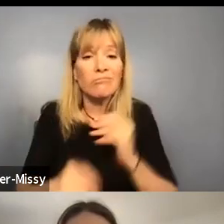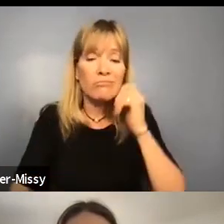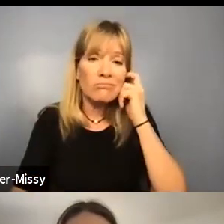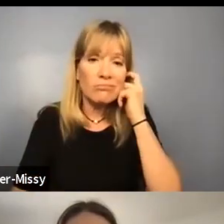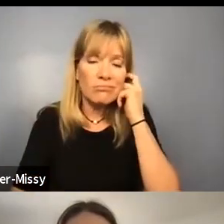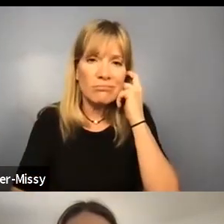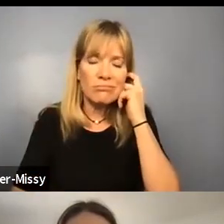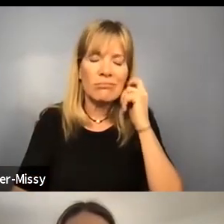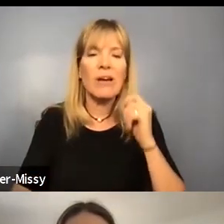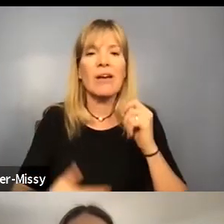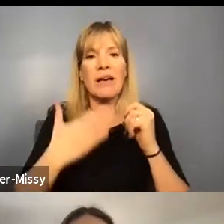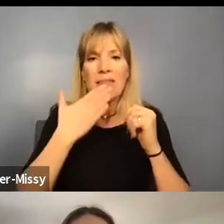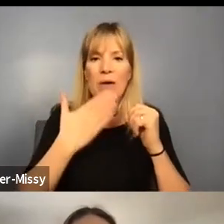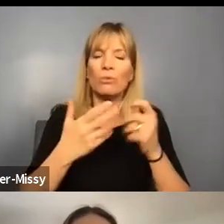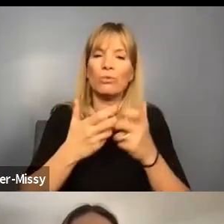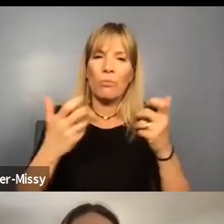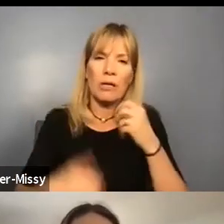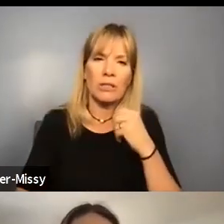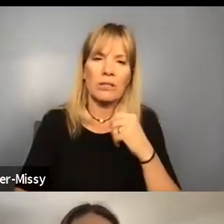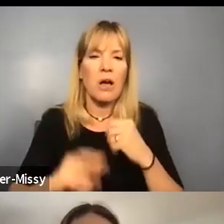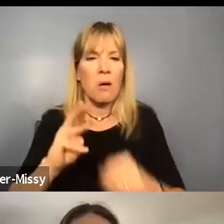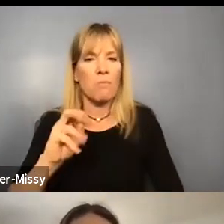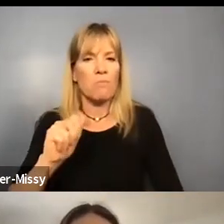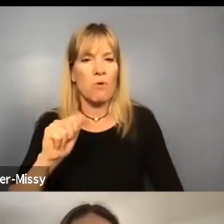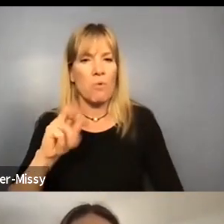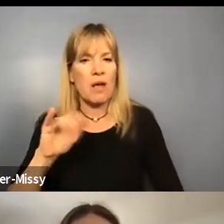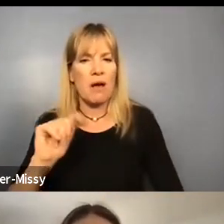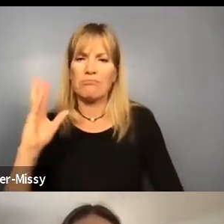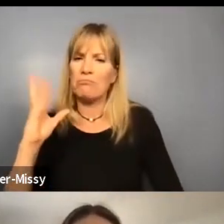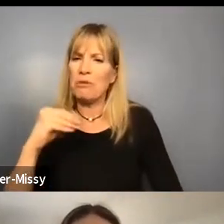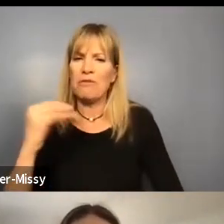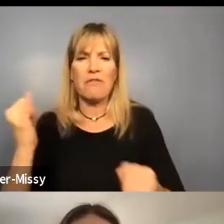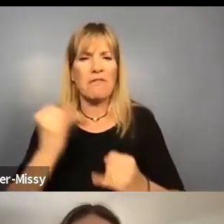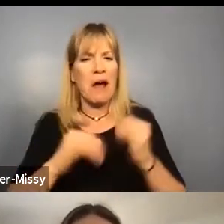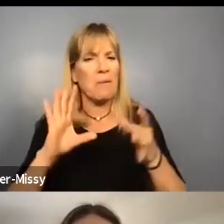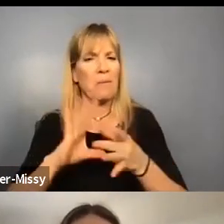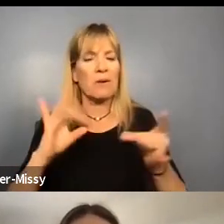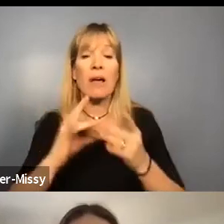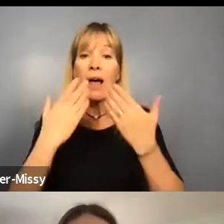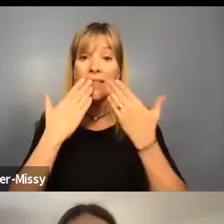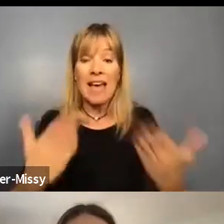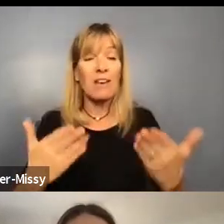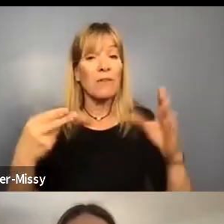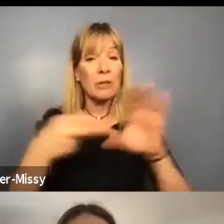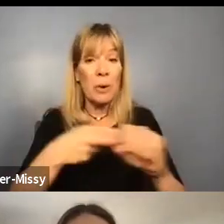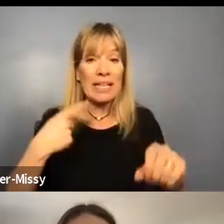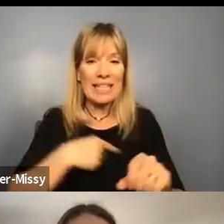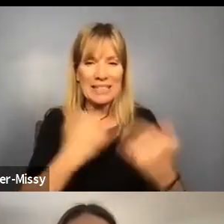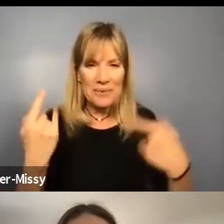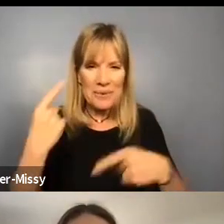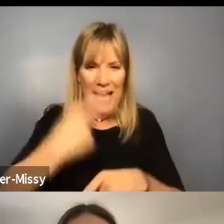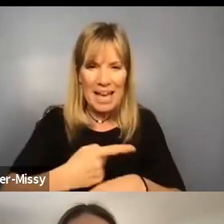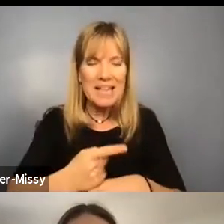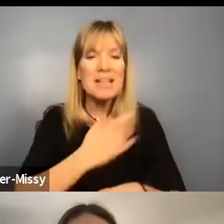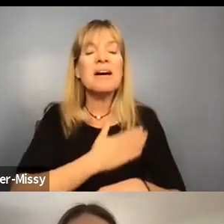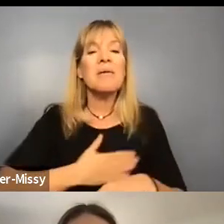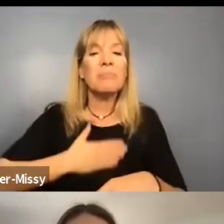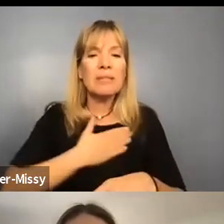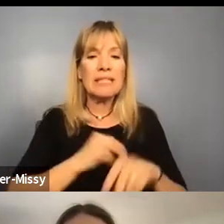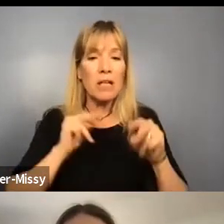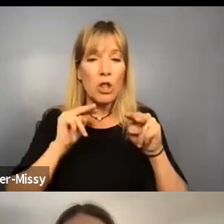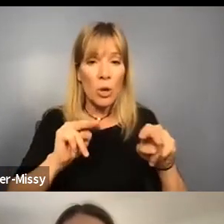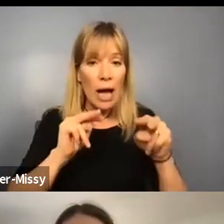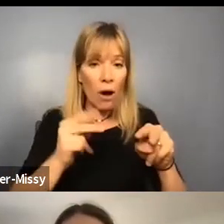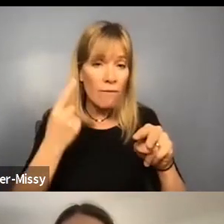Thank you so much, Maria. That was beautiful final words. Thank you all for joining today. Please be on the lookout